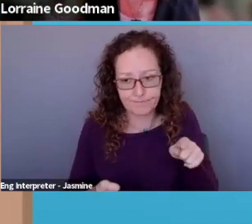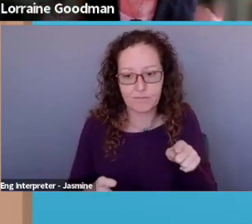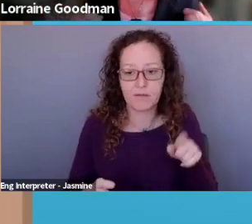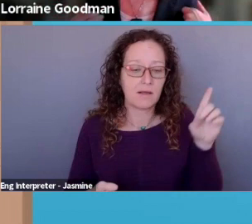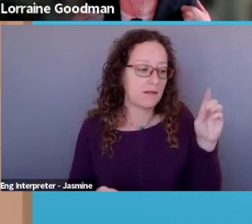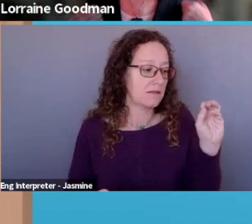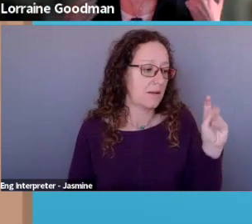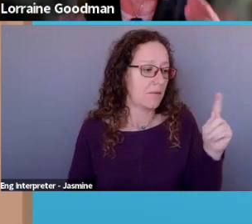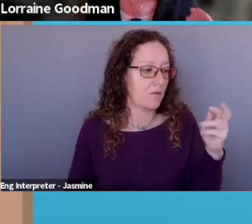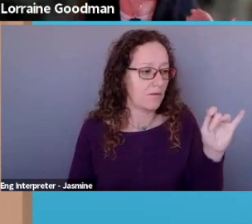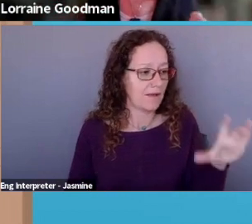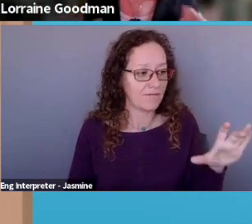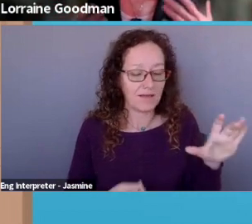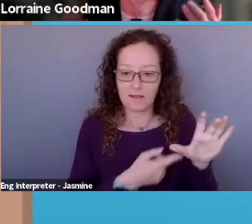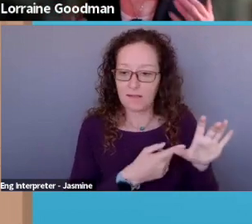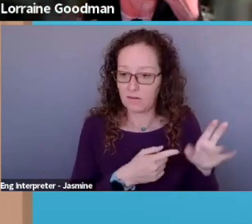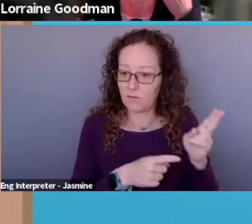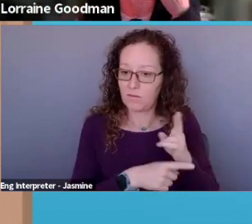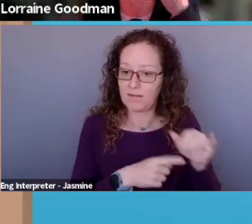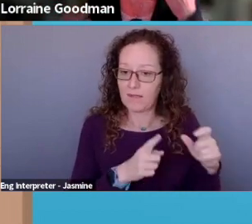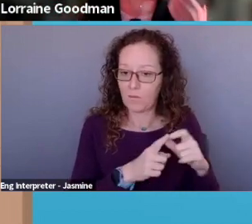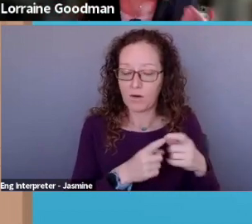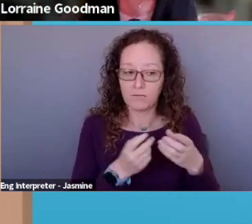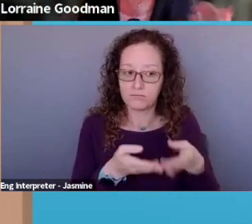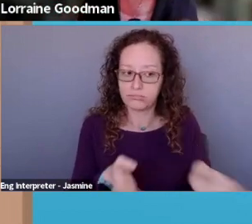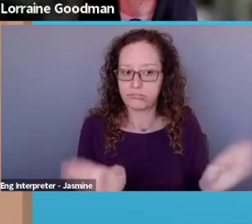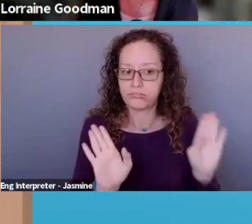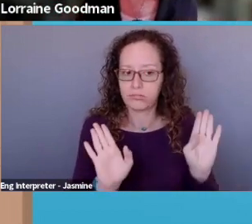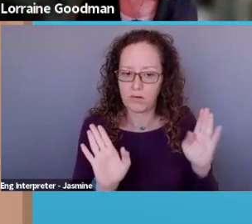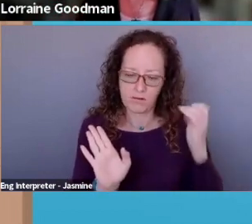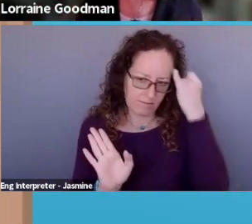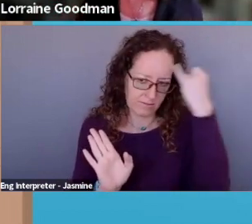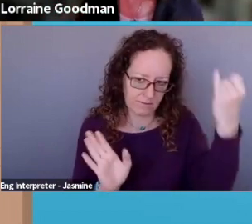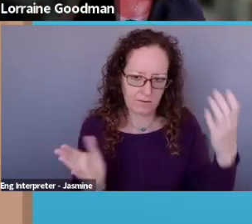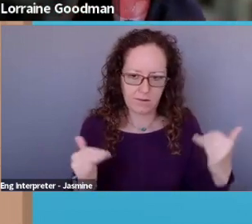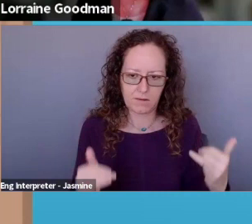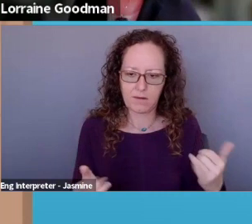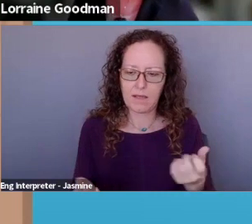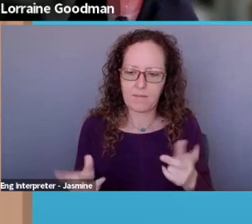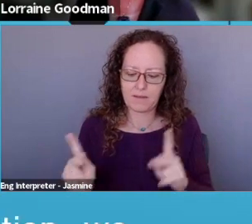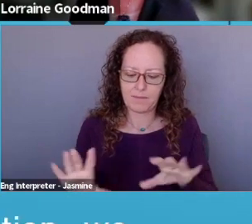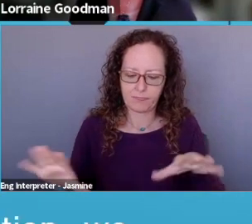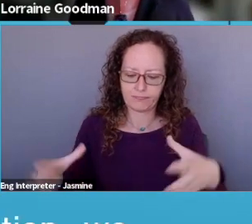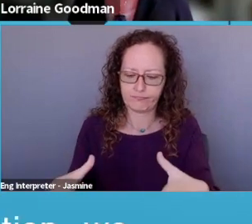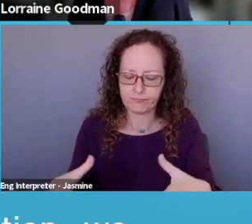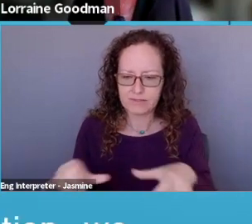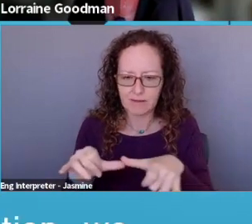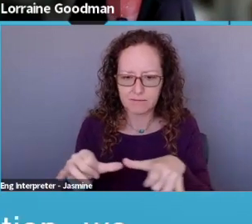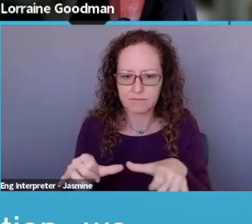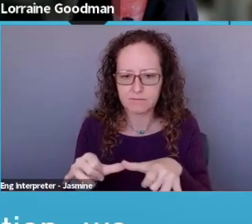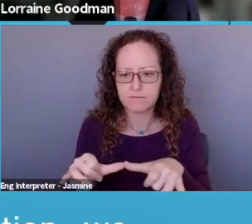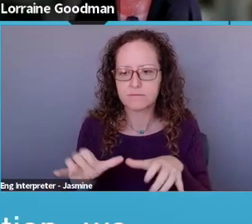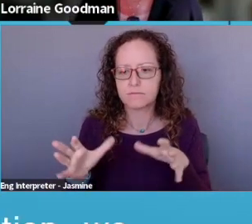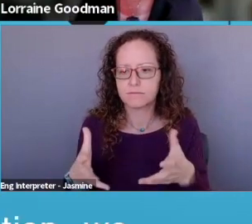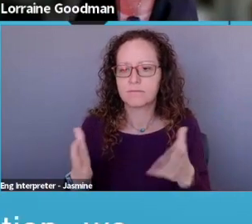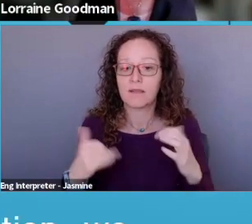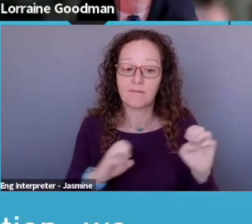Um, and also the size of your constituency pool. And then obviously evaluations and outcomes, outcomes, outcomes.